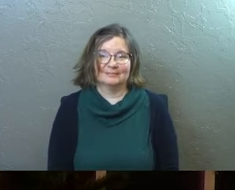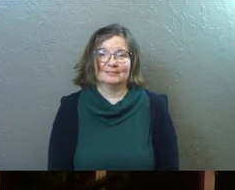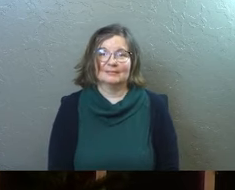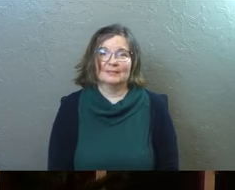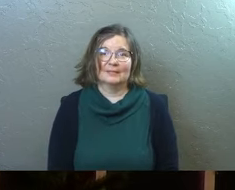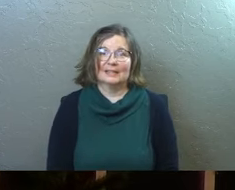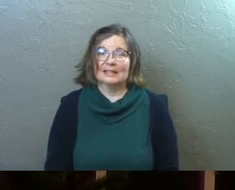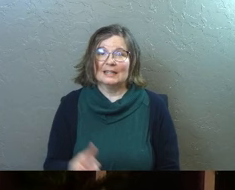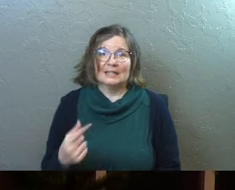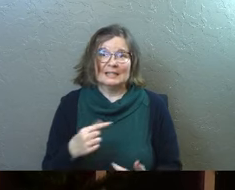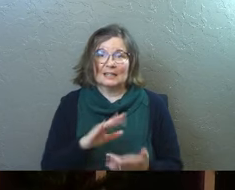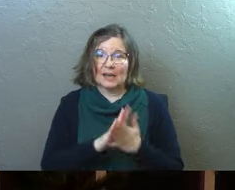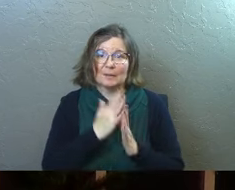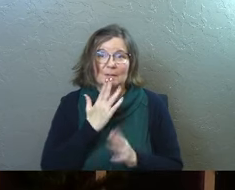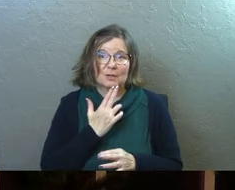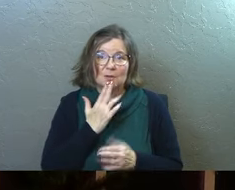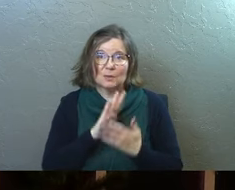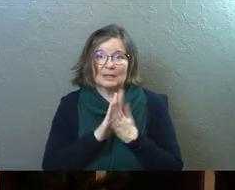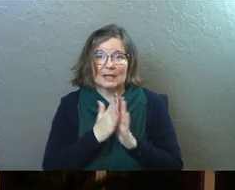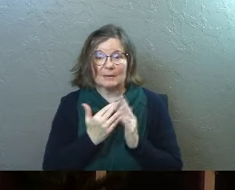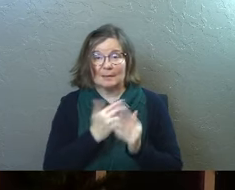He didn't come to be cute. He came to be King.